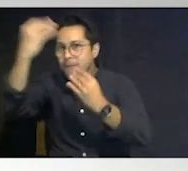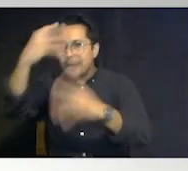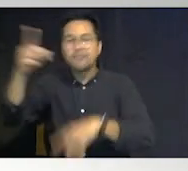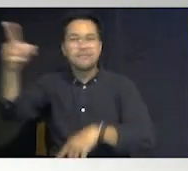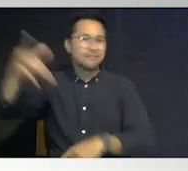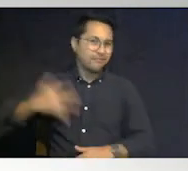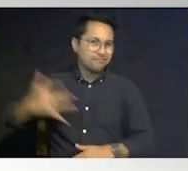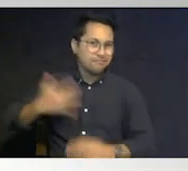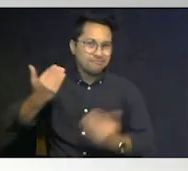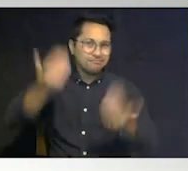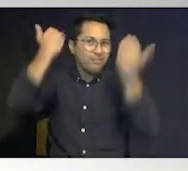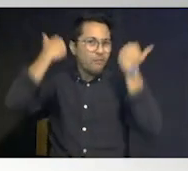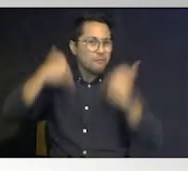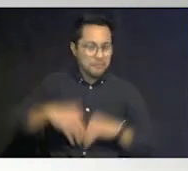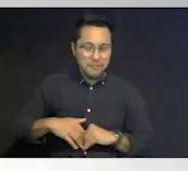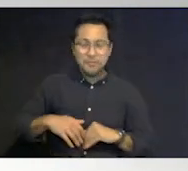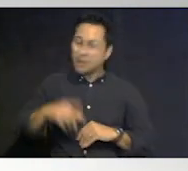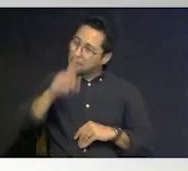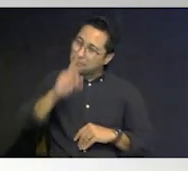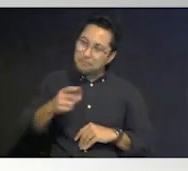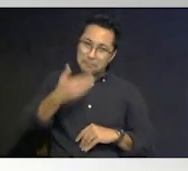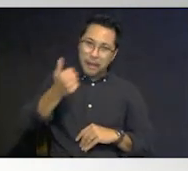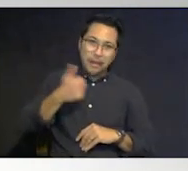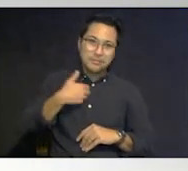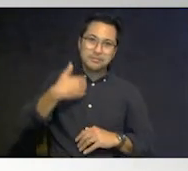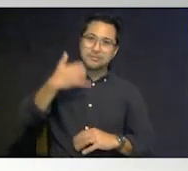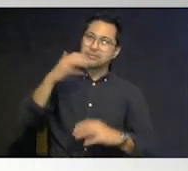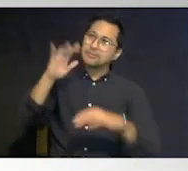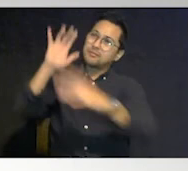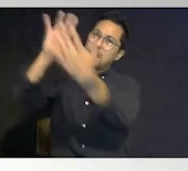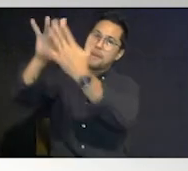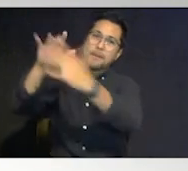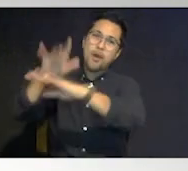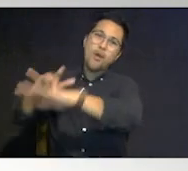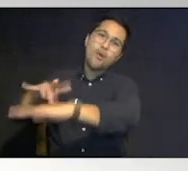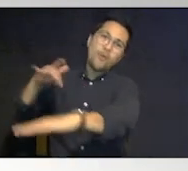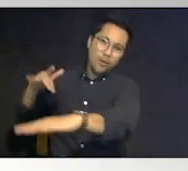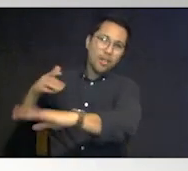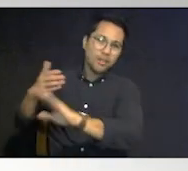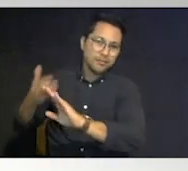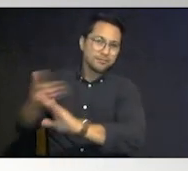that you're doing well before we find ourselves in in hurricane season